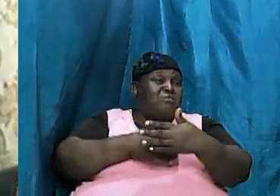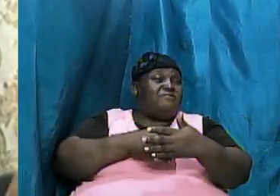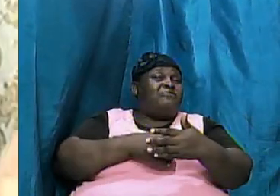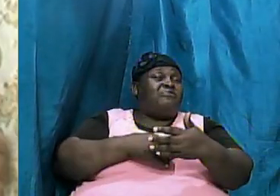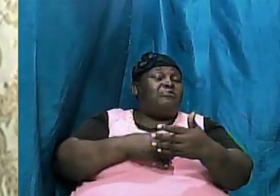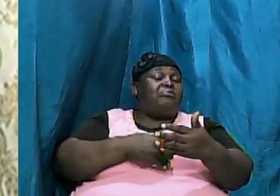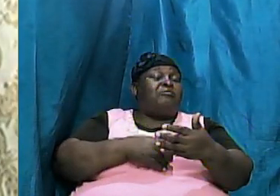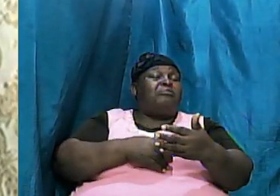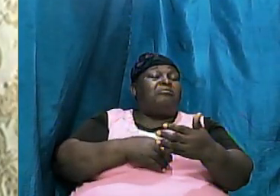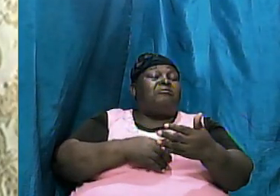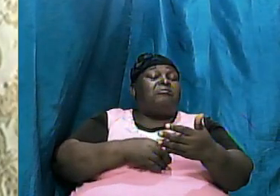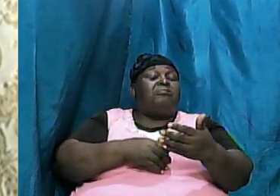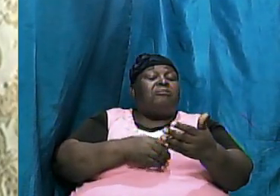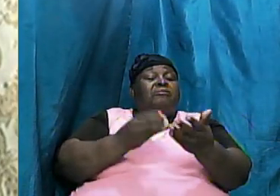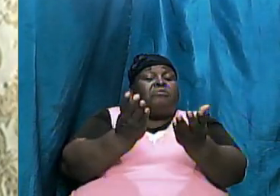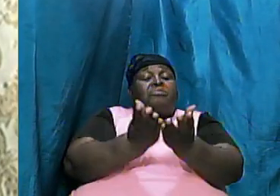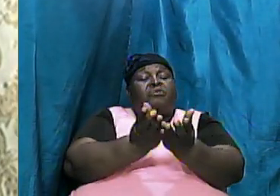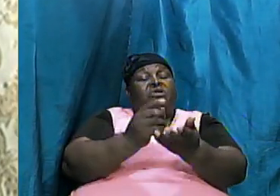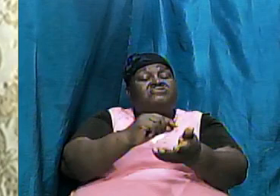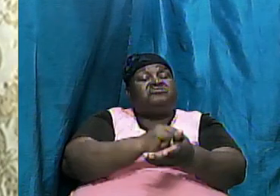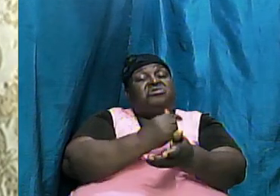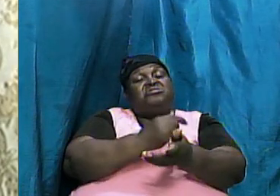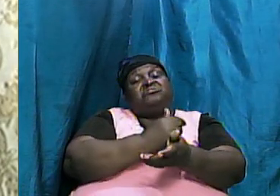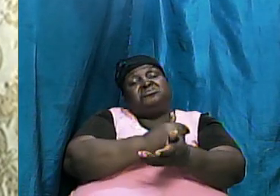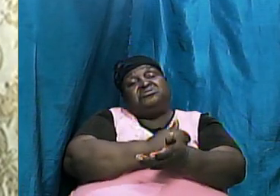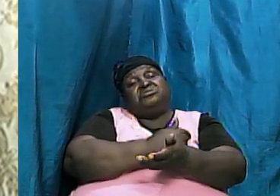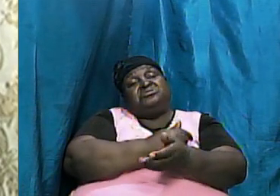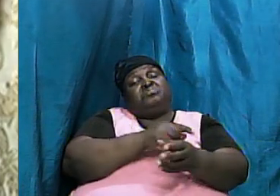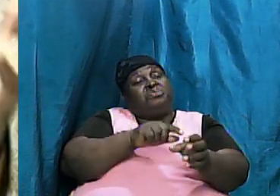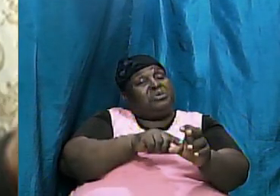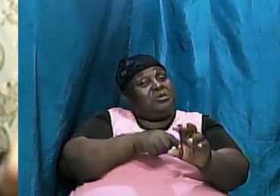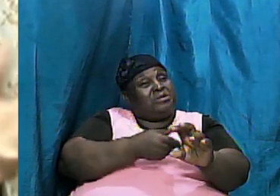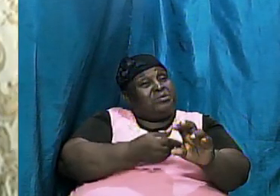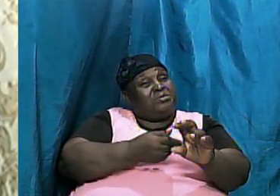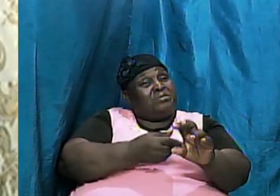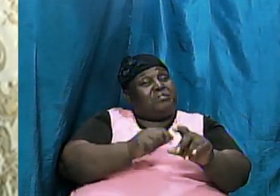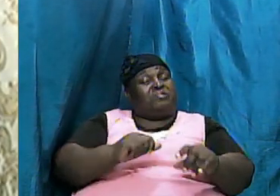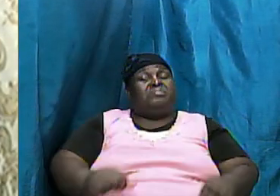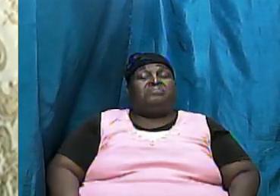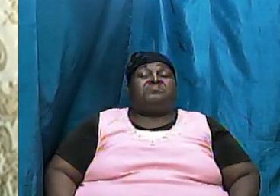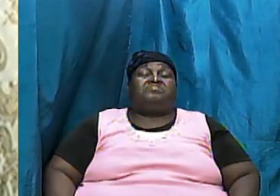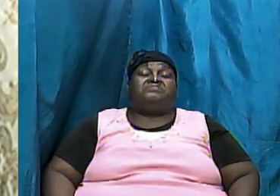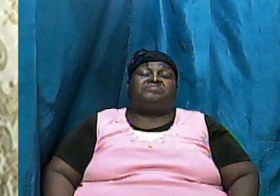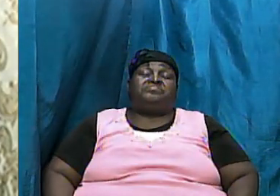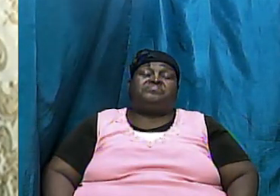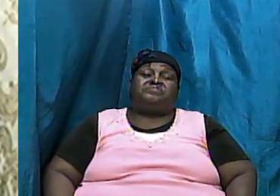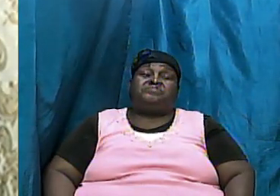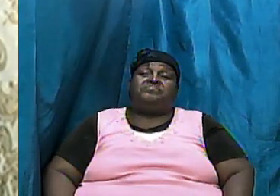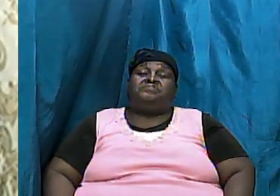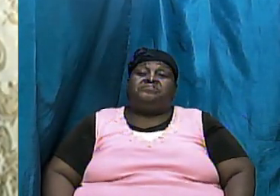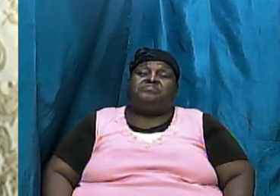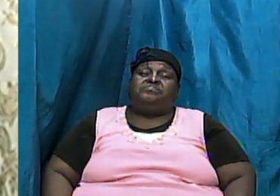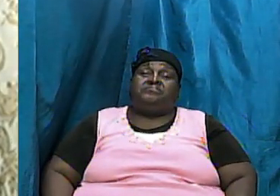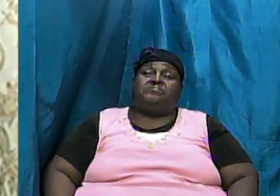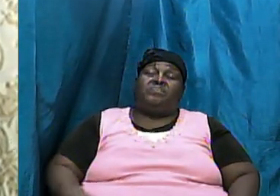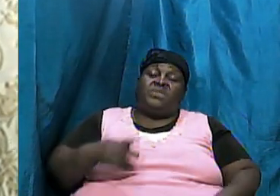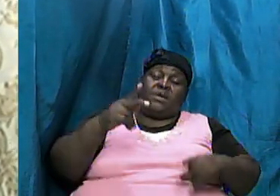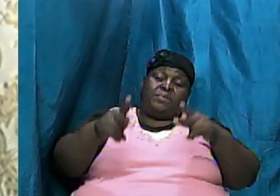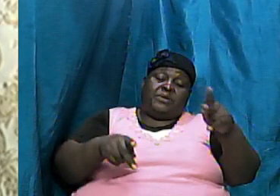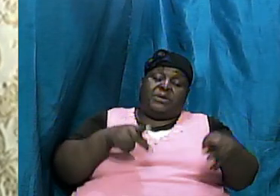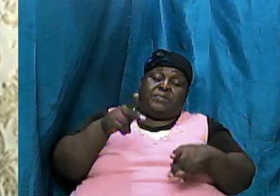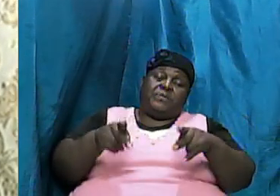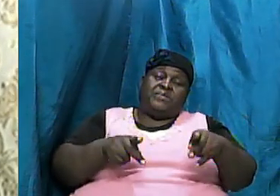era there was not a season where there was no God and so folks